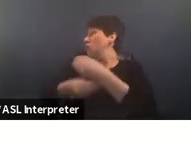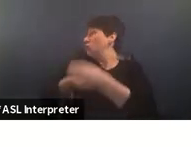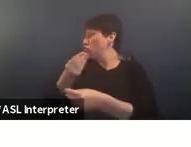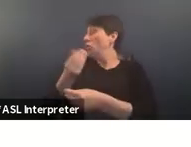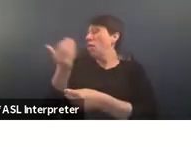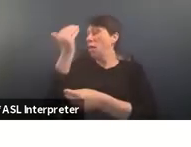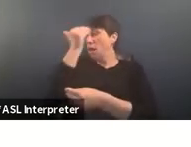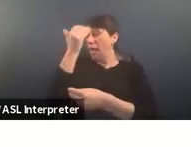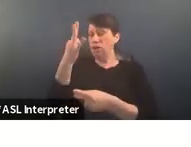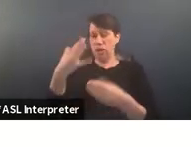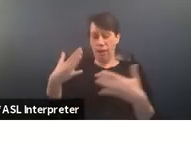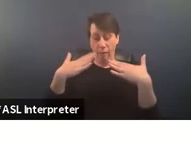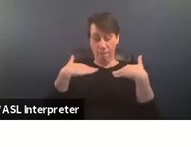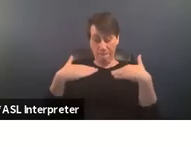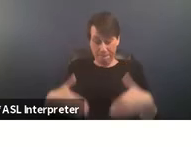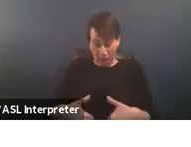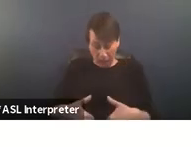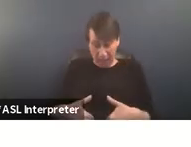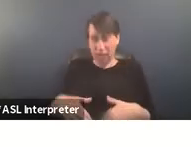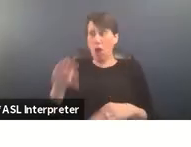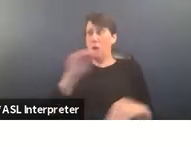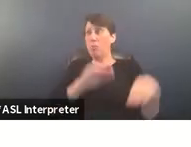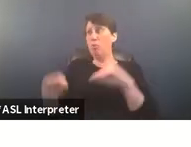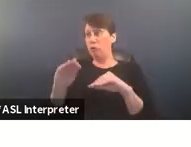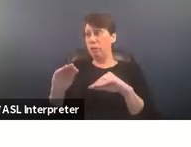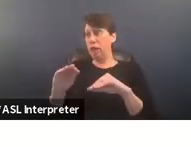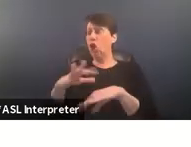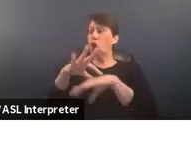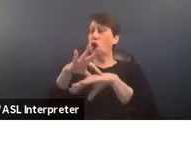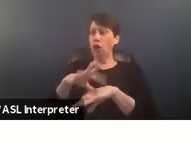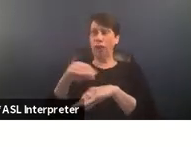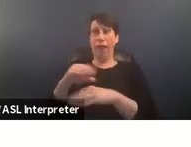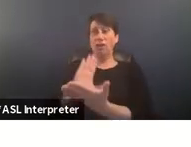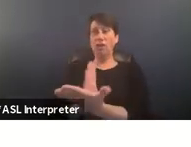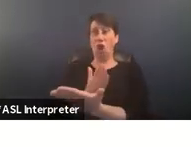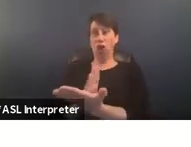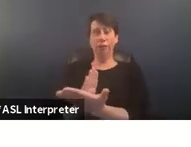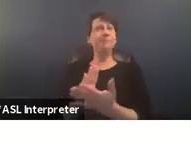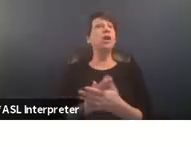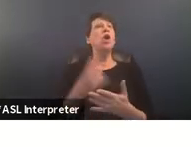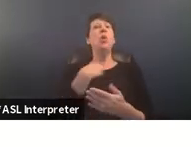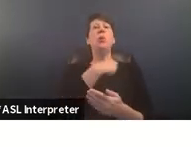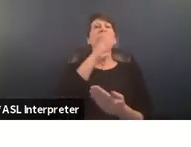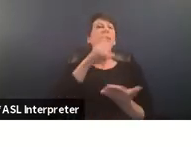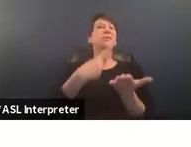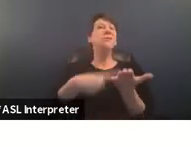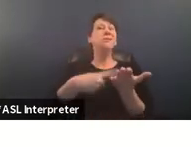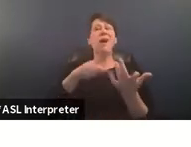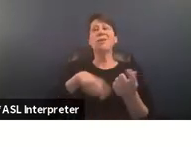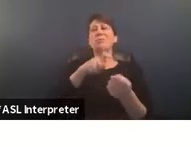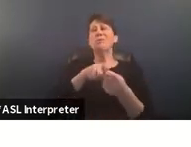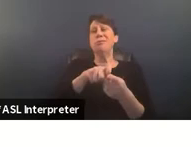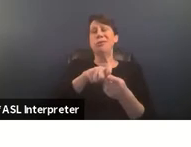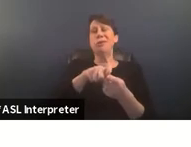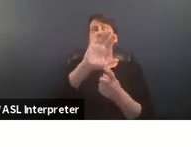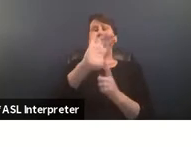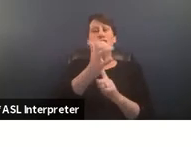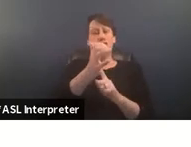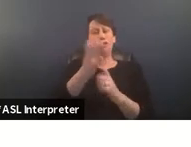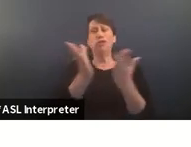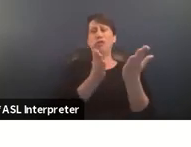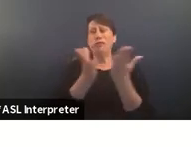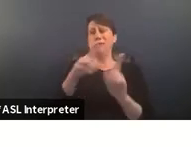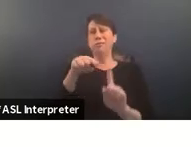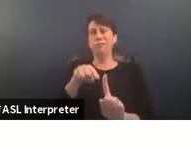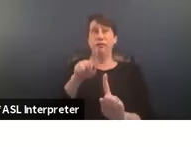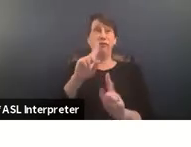movement and of song um so uh we'll talk first about culturally specific services um if we could go